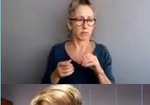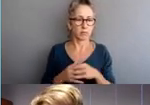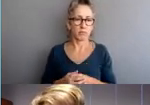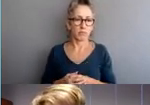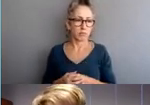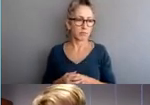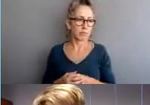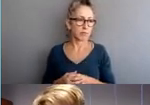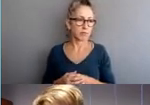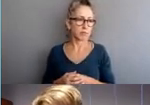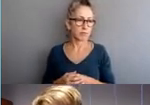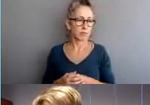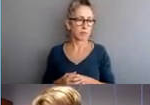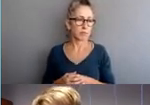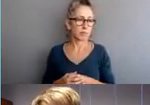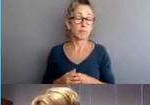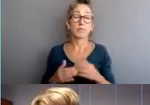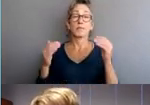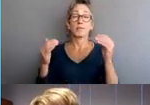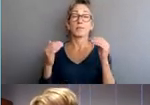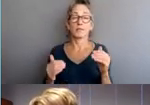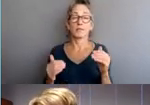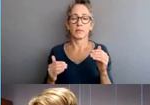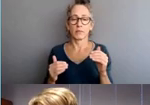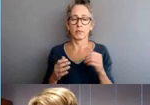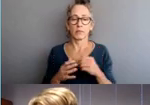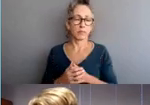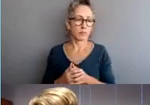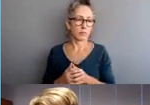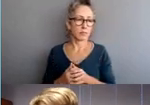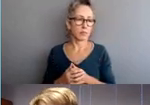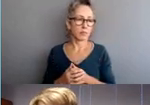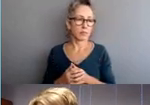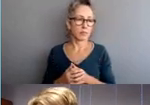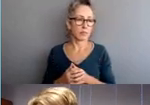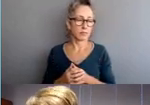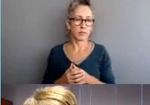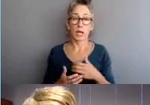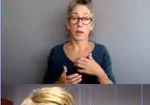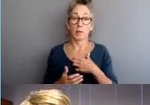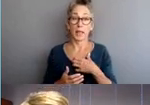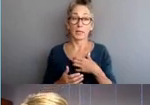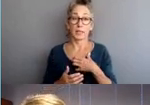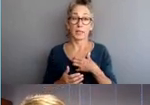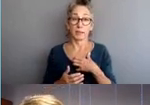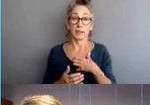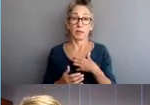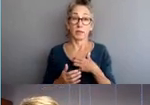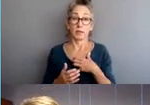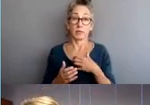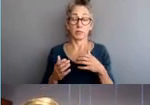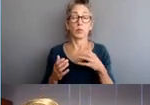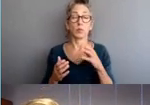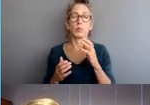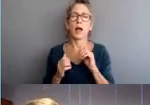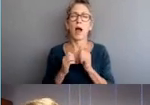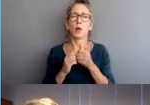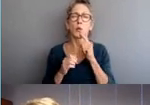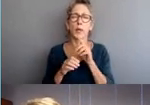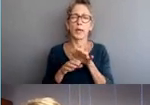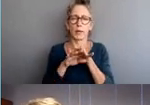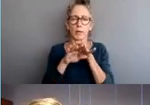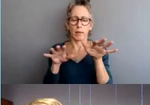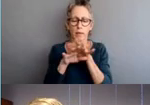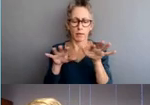Next, we want to talk a little bit about how complaints are sorted at the beginning of the process. This